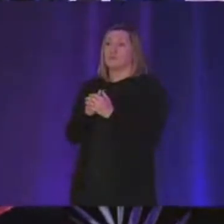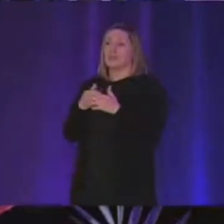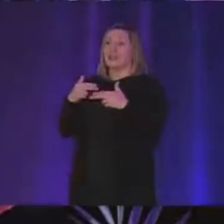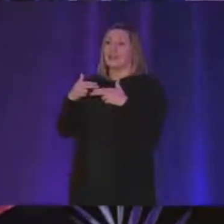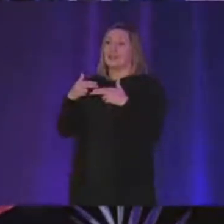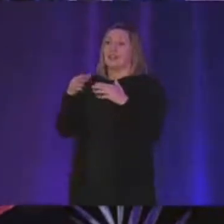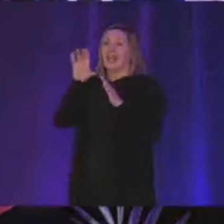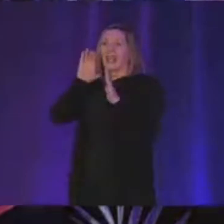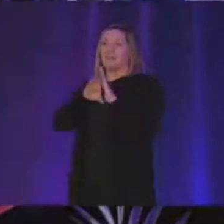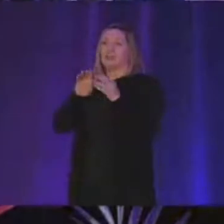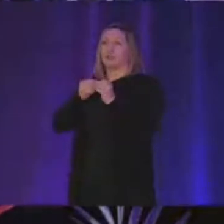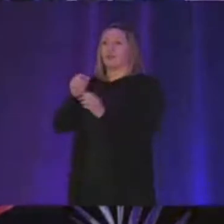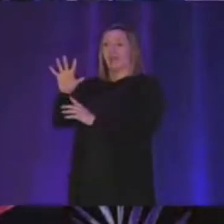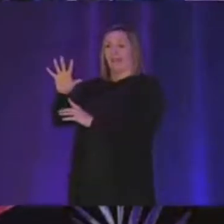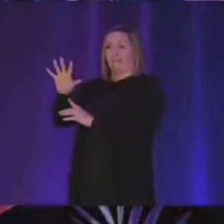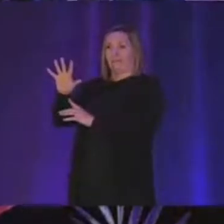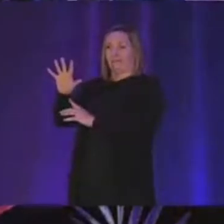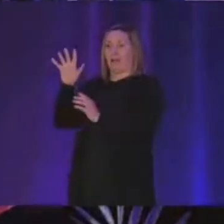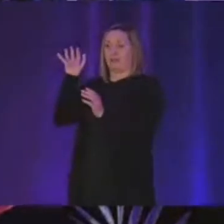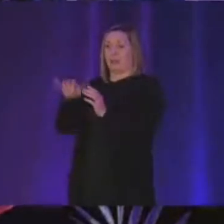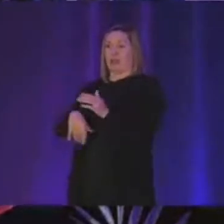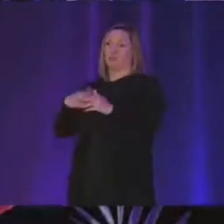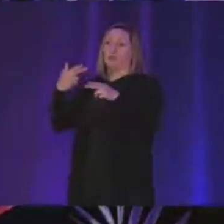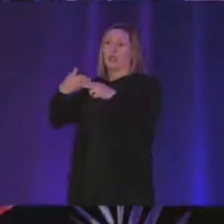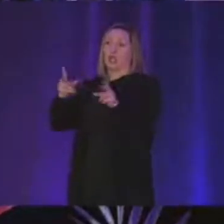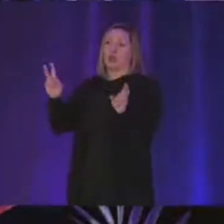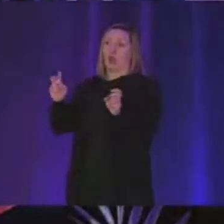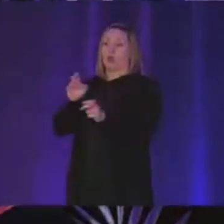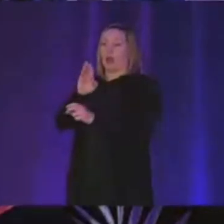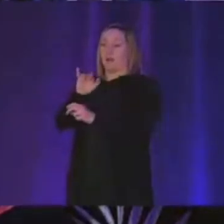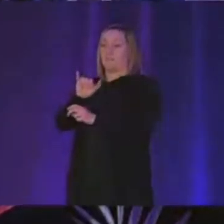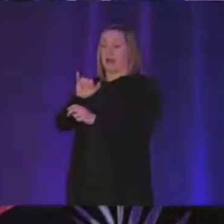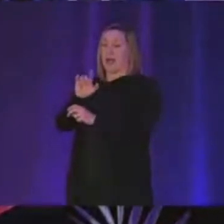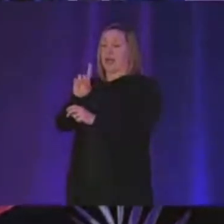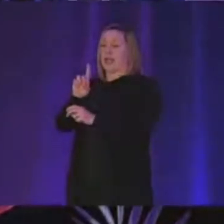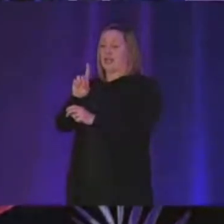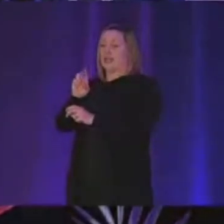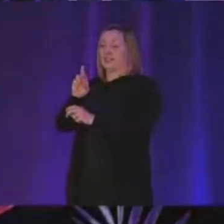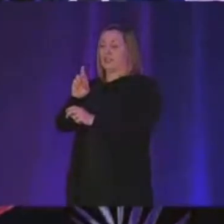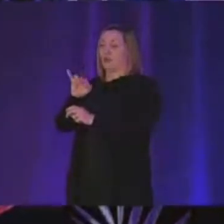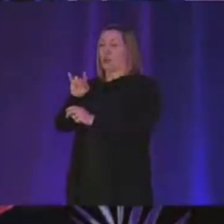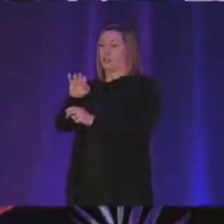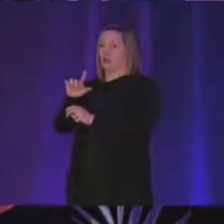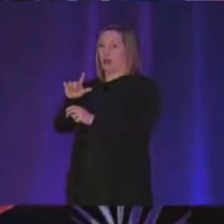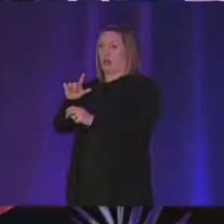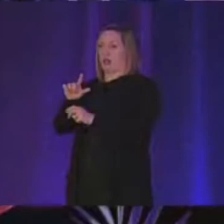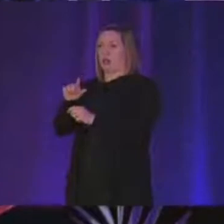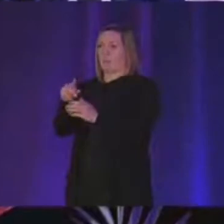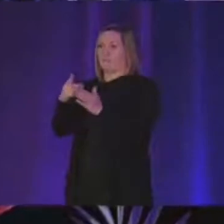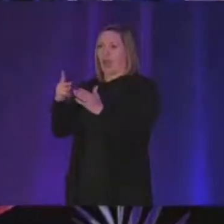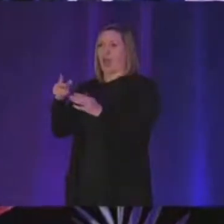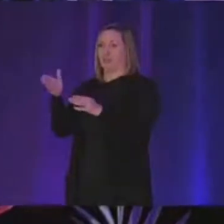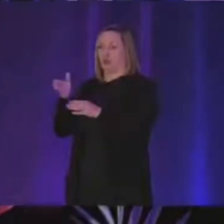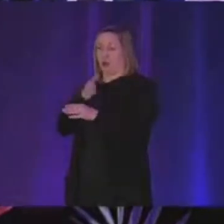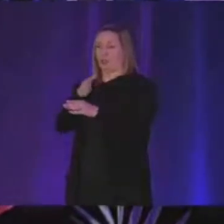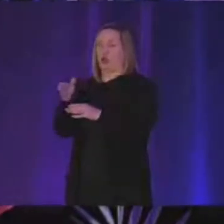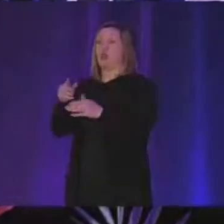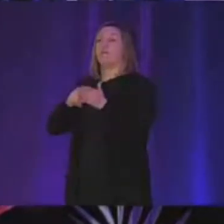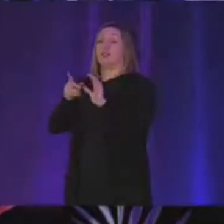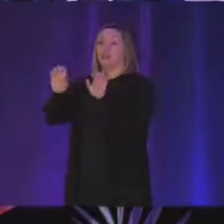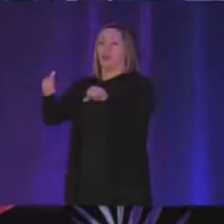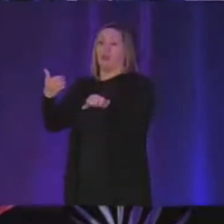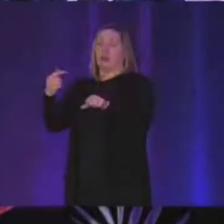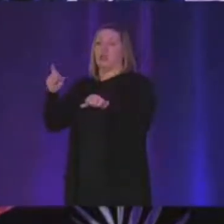number like the image number five is what they call a bi-directional frame or a b-frame and so in this case you need to